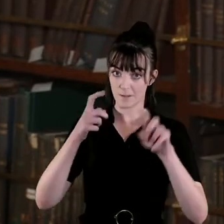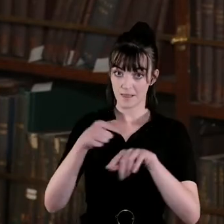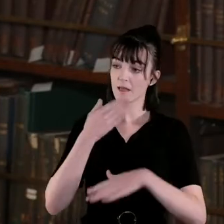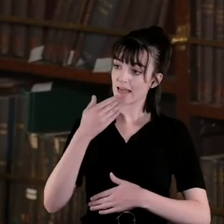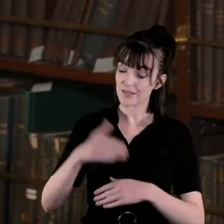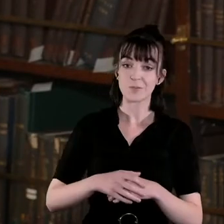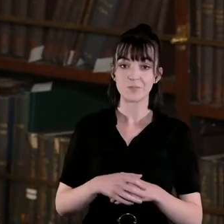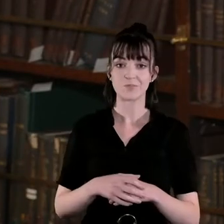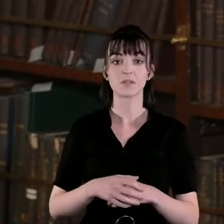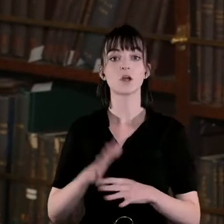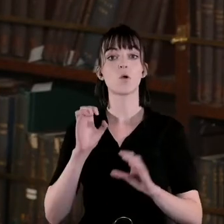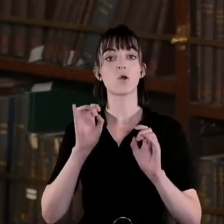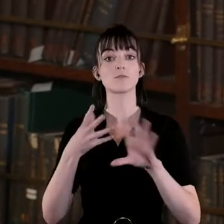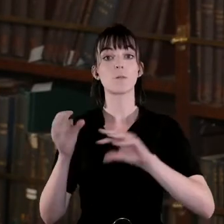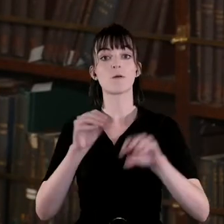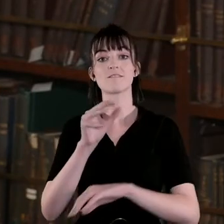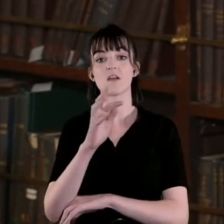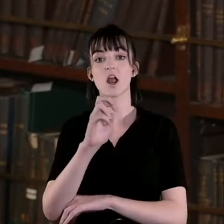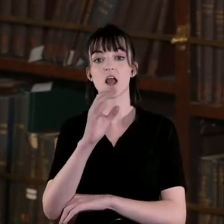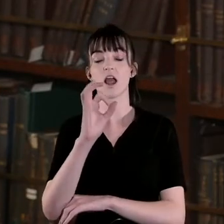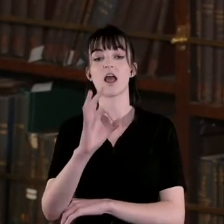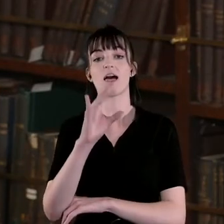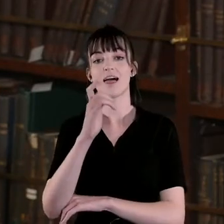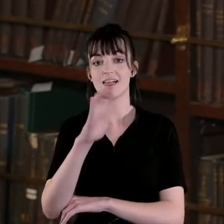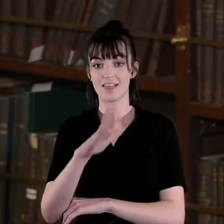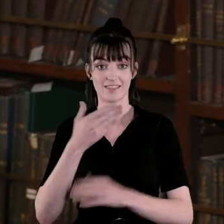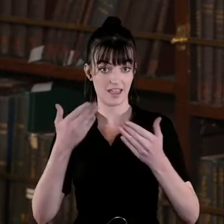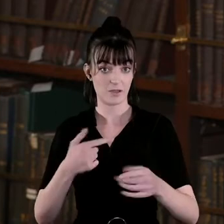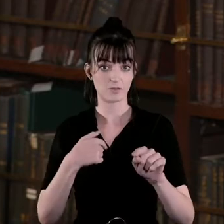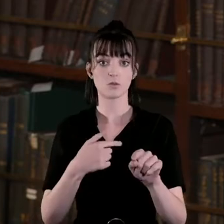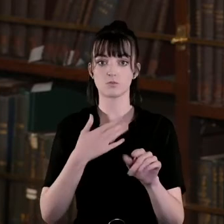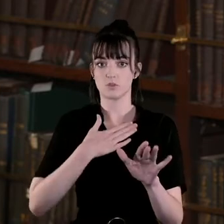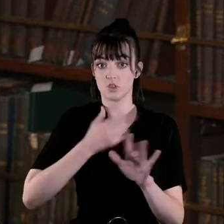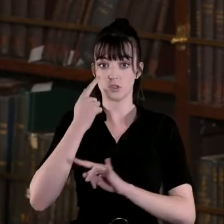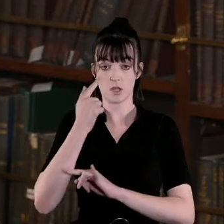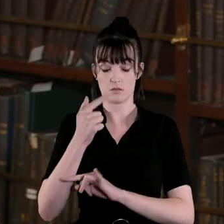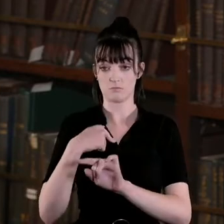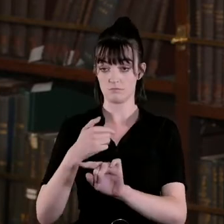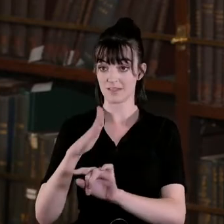we'll move to Fergal now and I think even what we saw there with Linda was